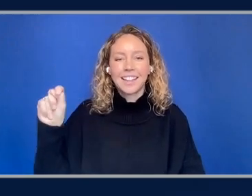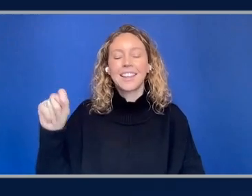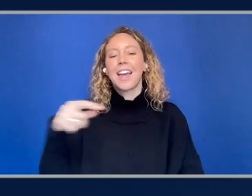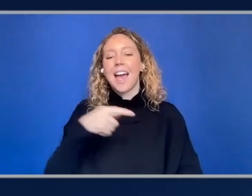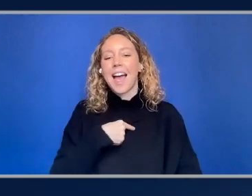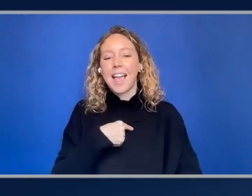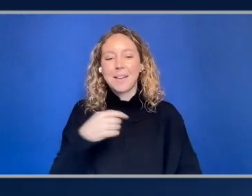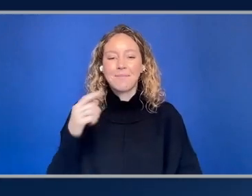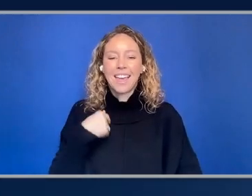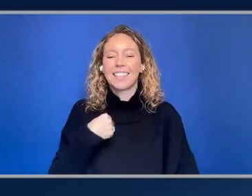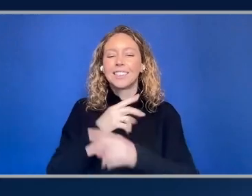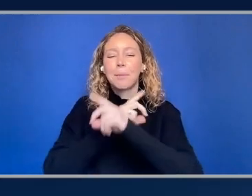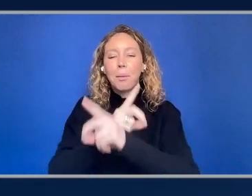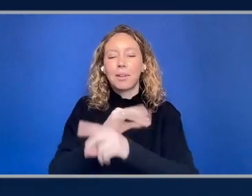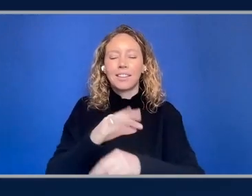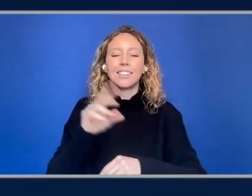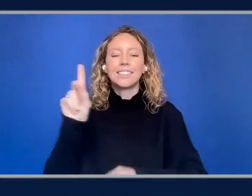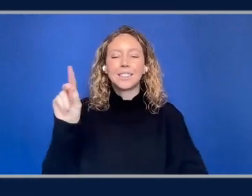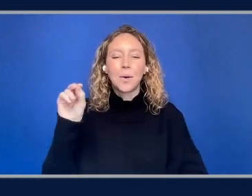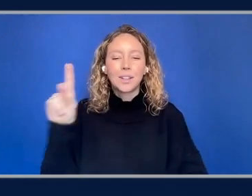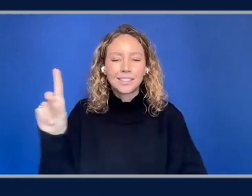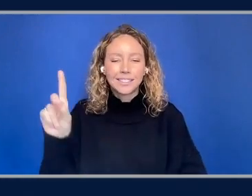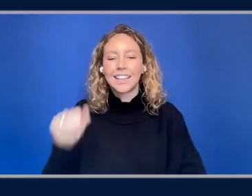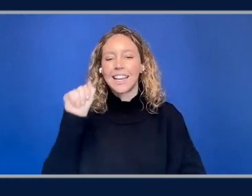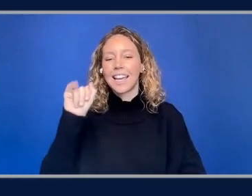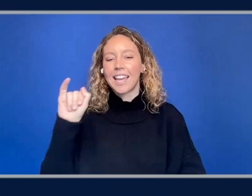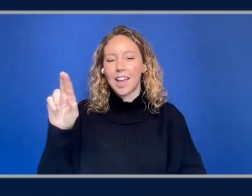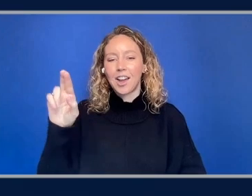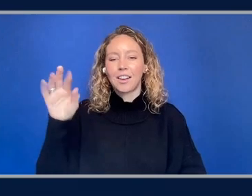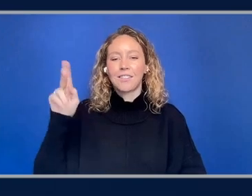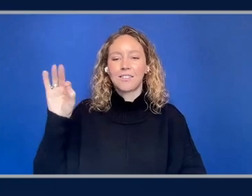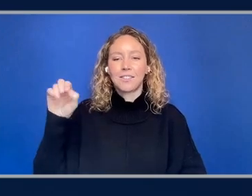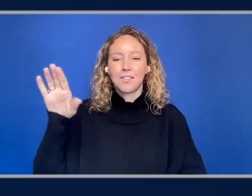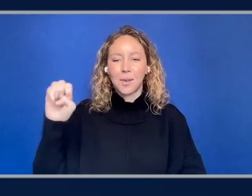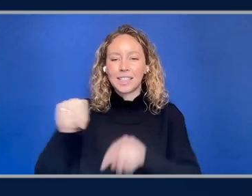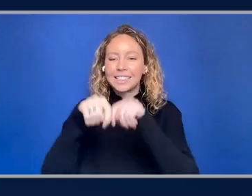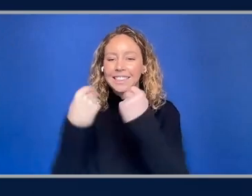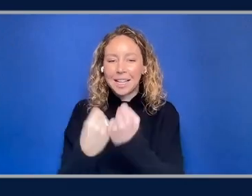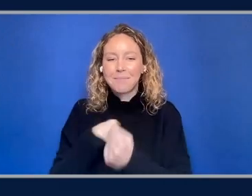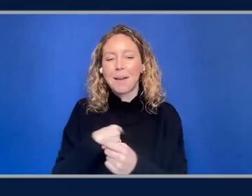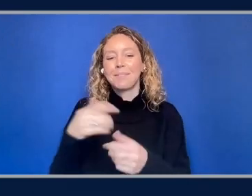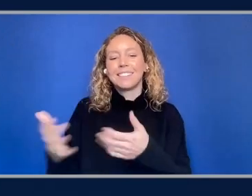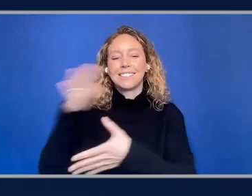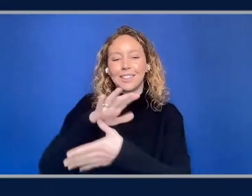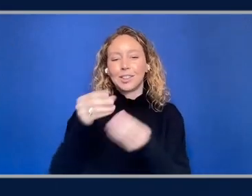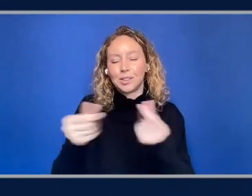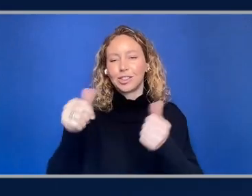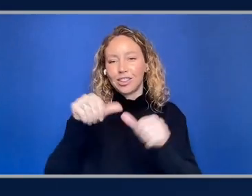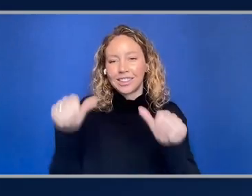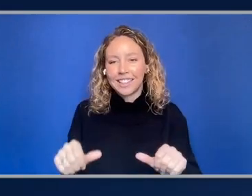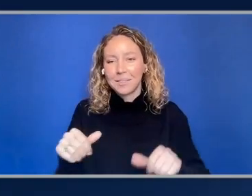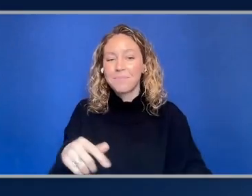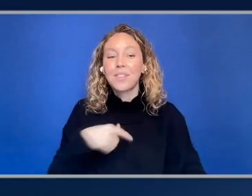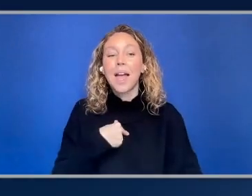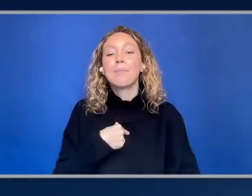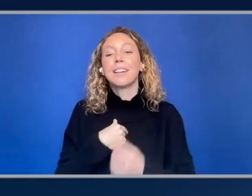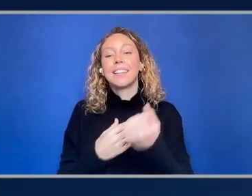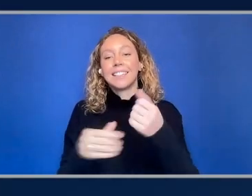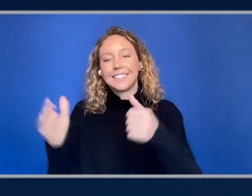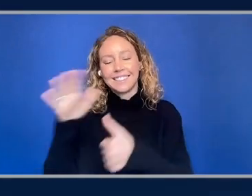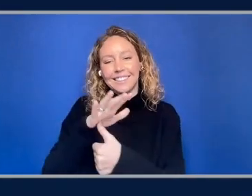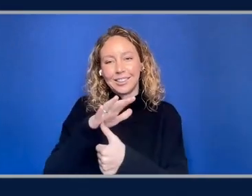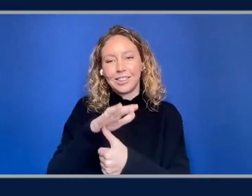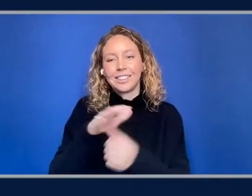Defense Air Force team and my wonderful co-host Robbie. Tell them who you are. Hey folks, Robbie Velson. a senior developer advocate focused on our